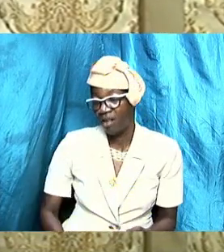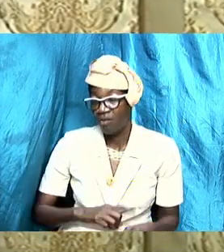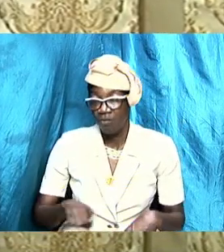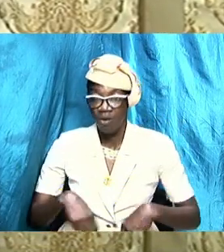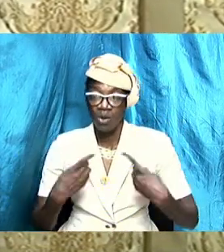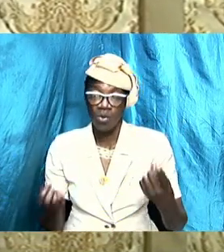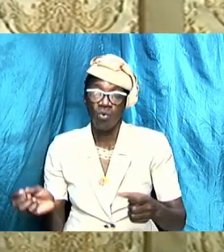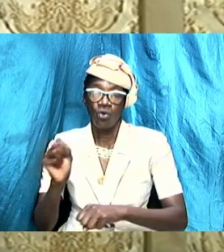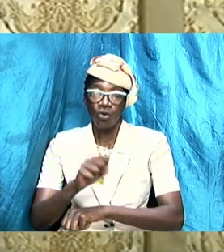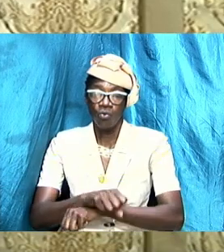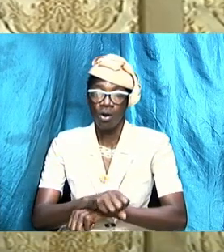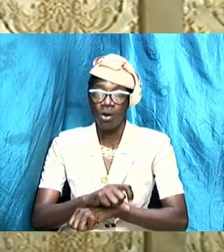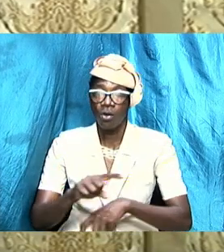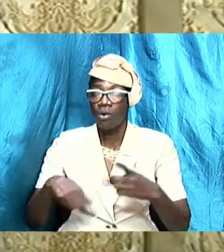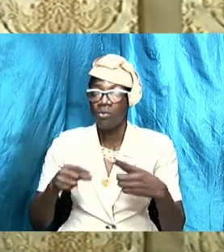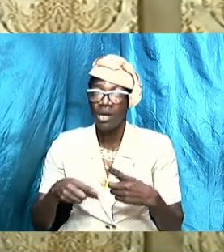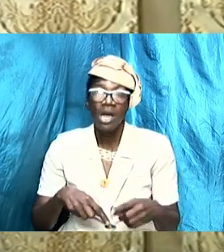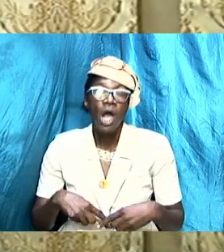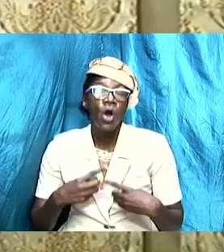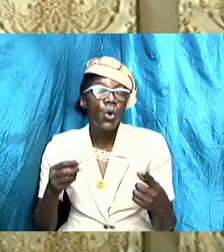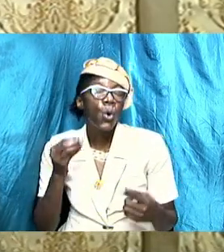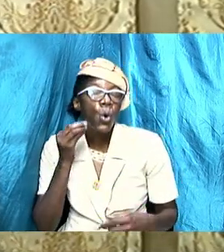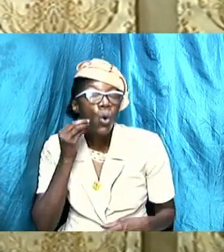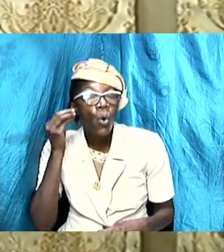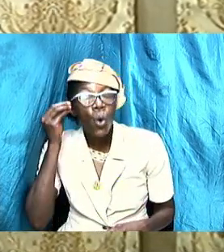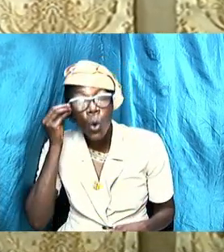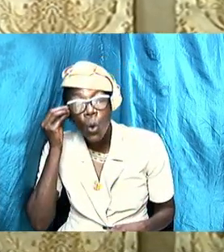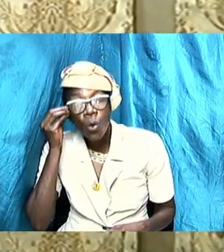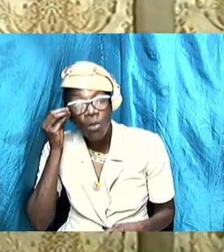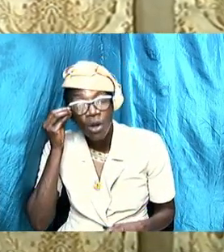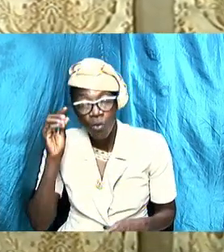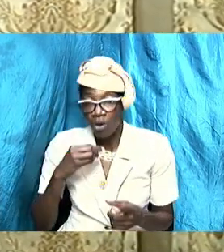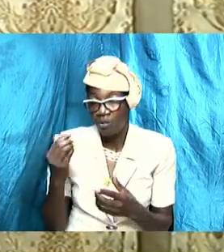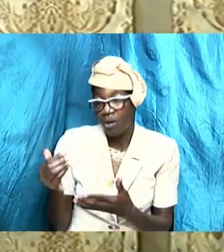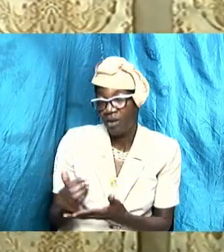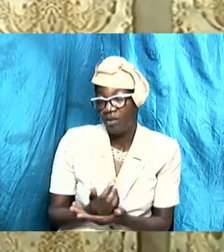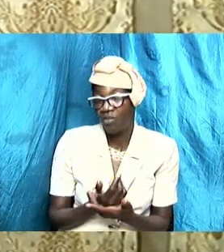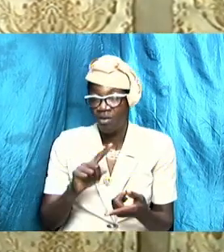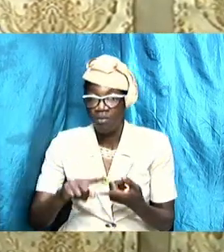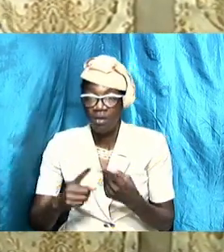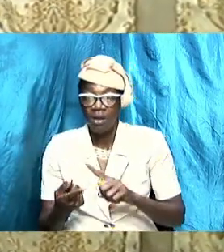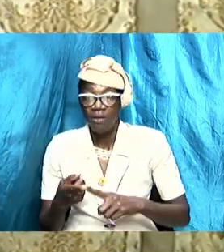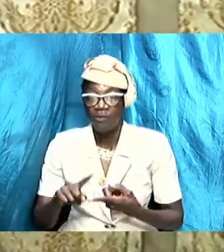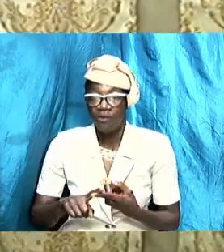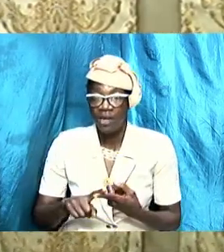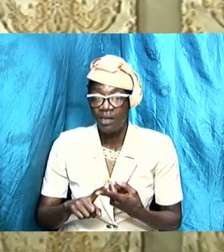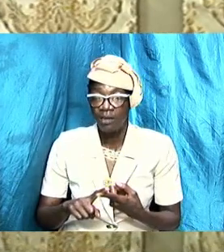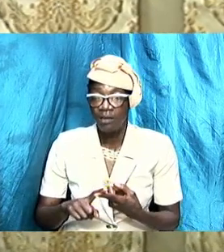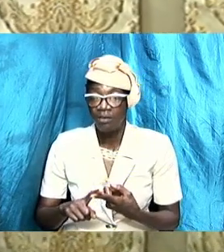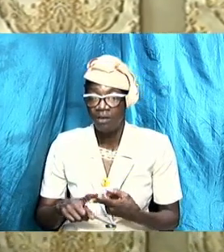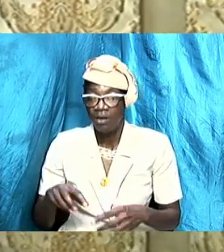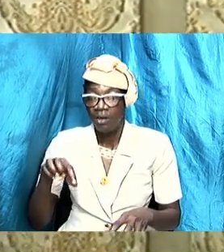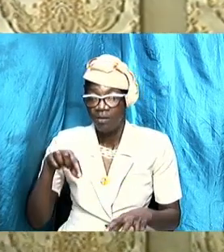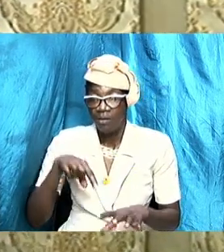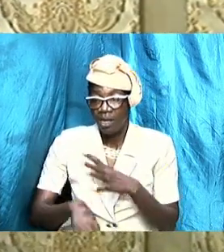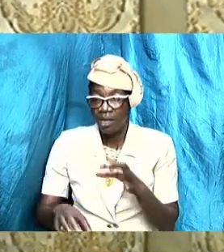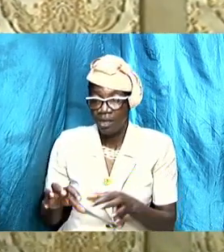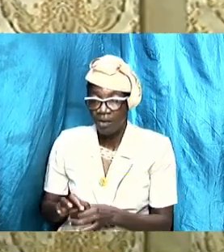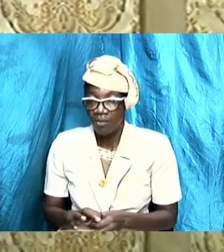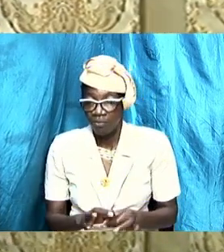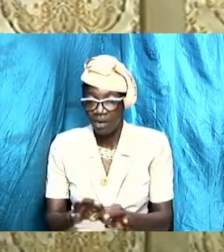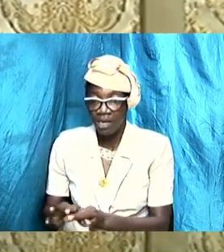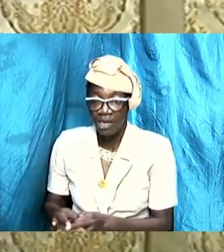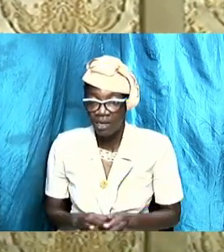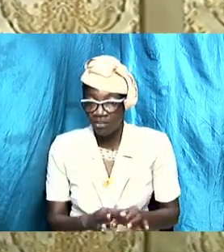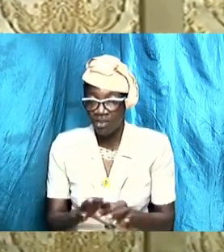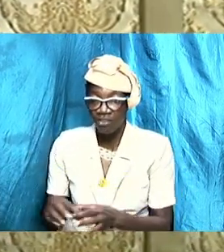when we go home when we are with certain friends we are in relationship husbands and